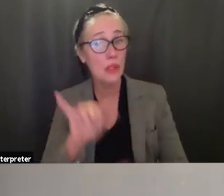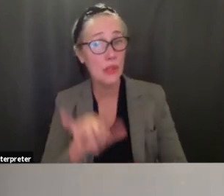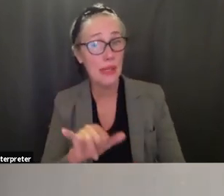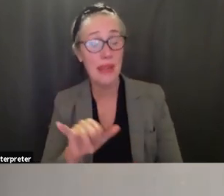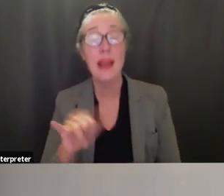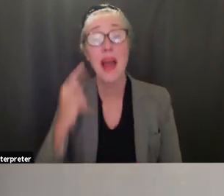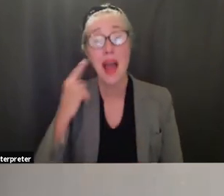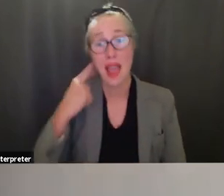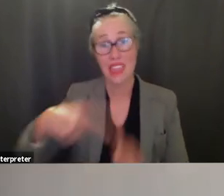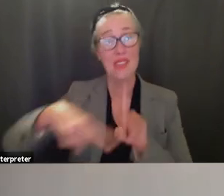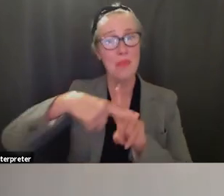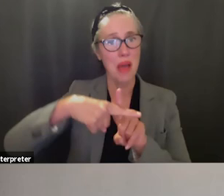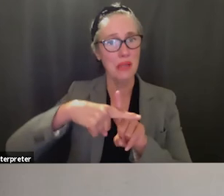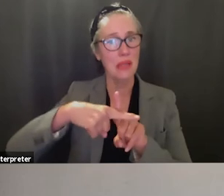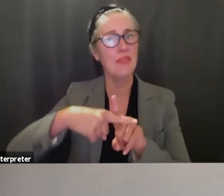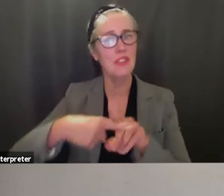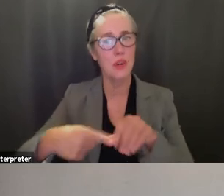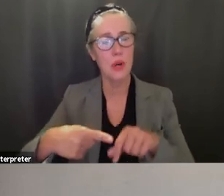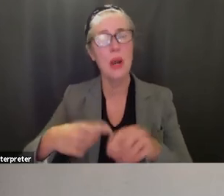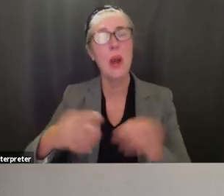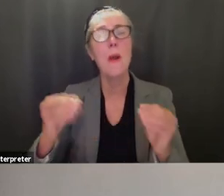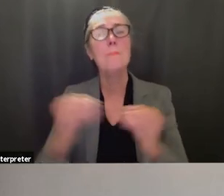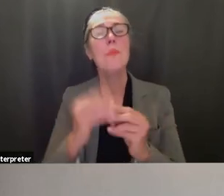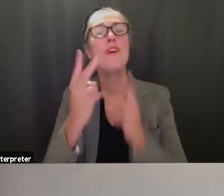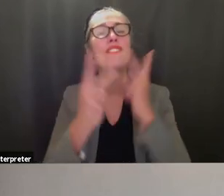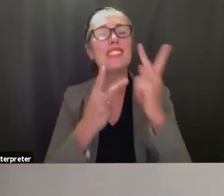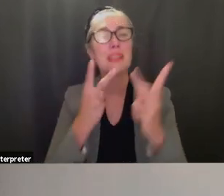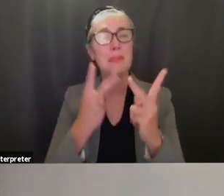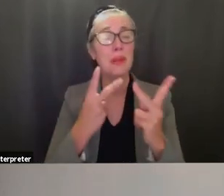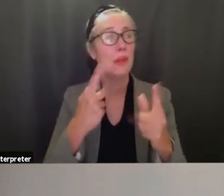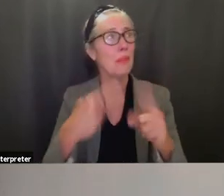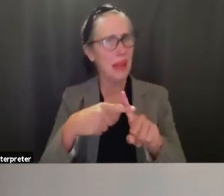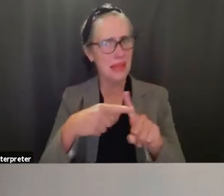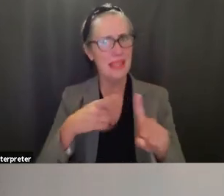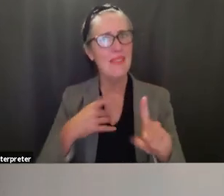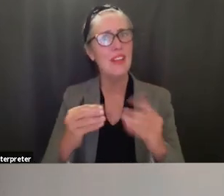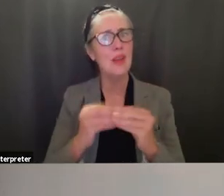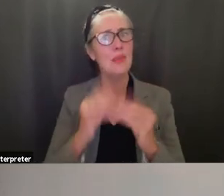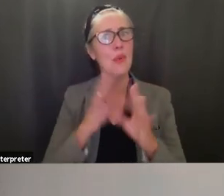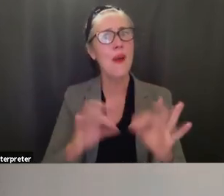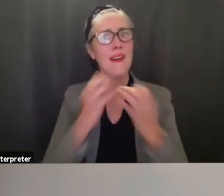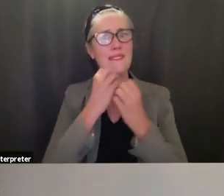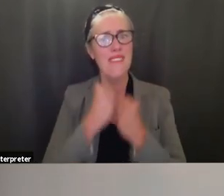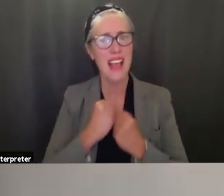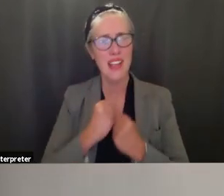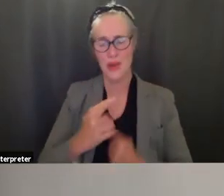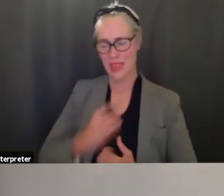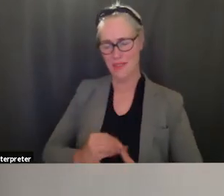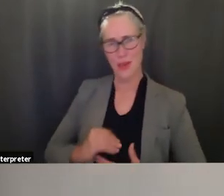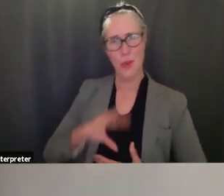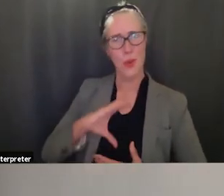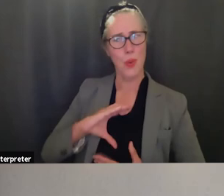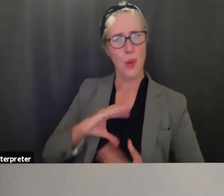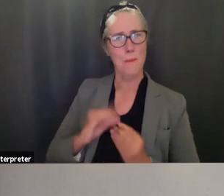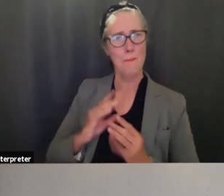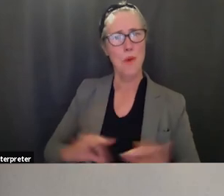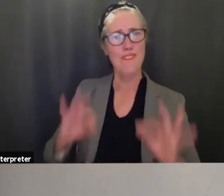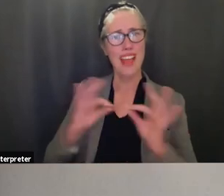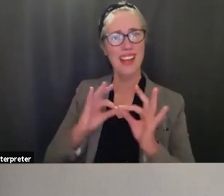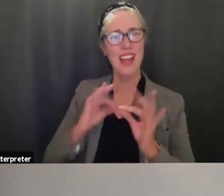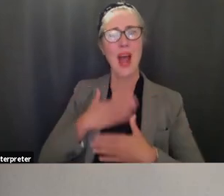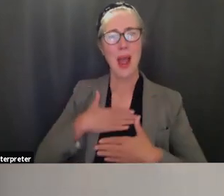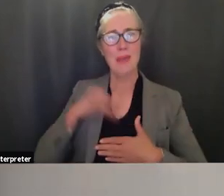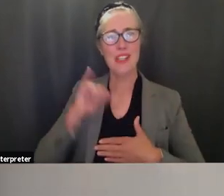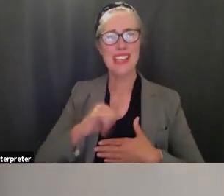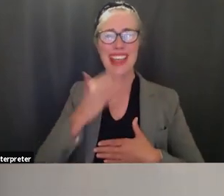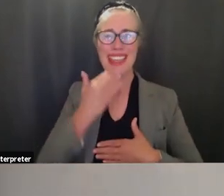good thing in terms of that too increasing the visibility and the value of students and they're feeling much more valued so i appreciate where this is going i certainly think i'm